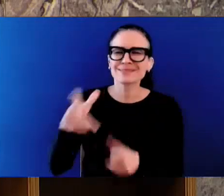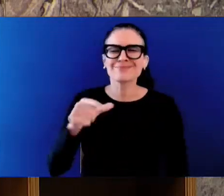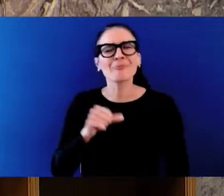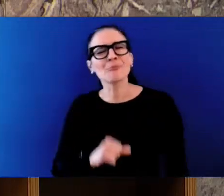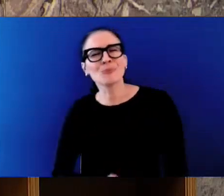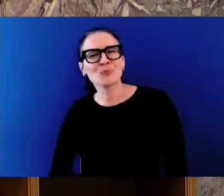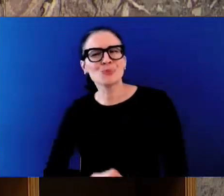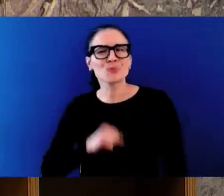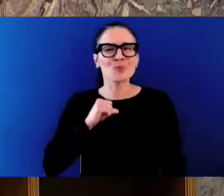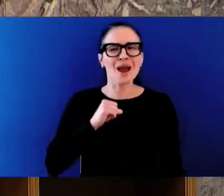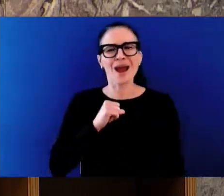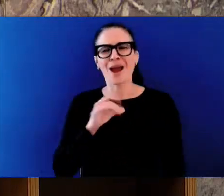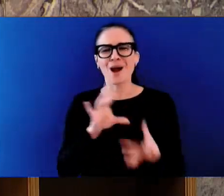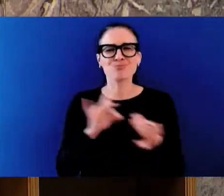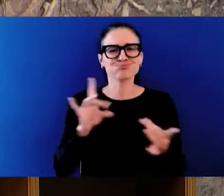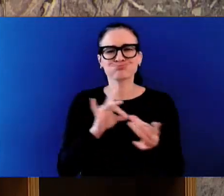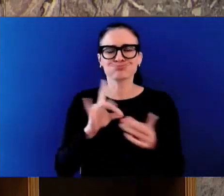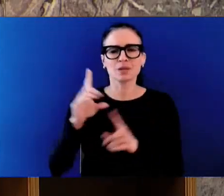drugs.